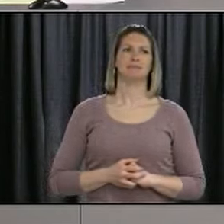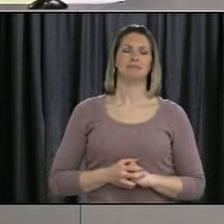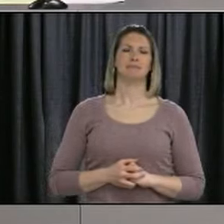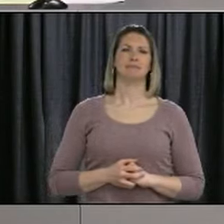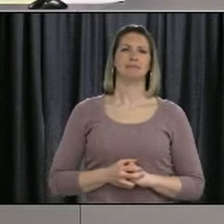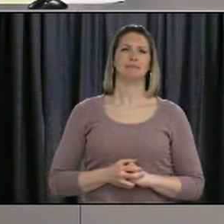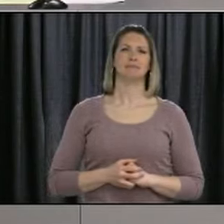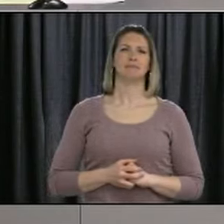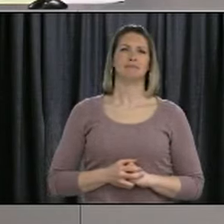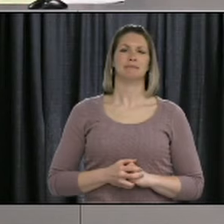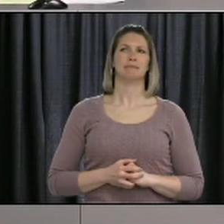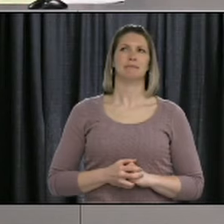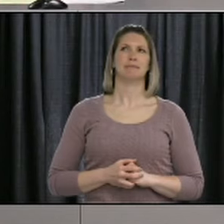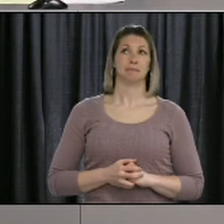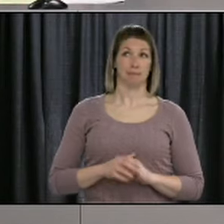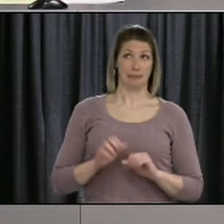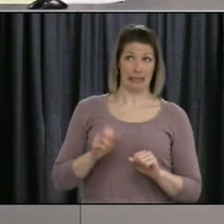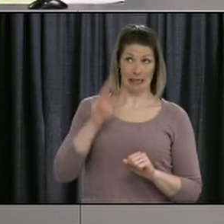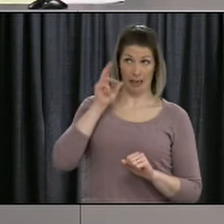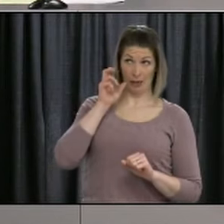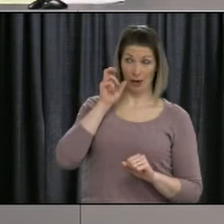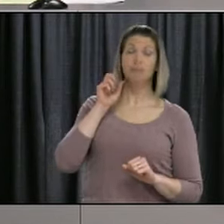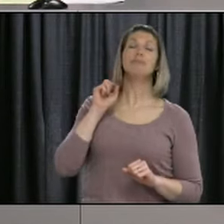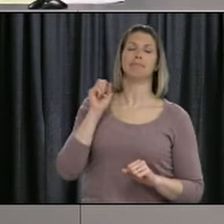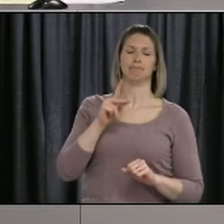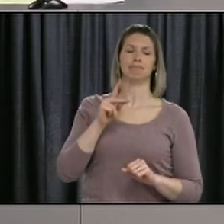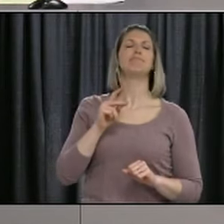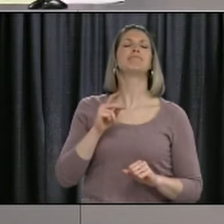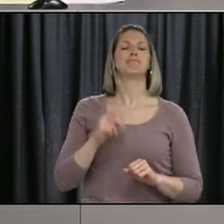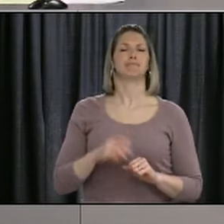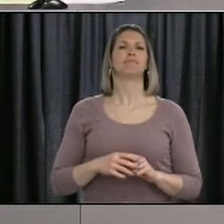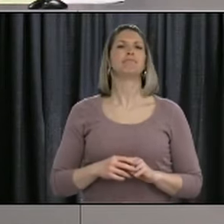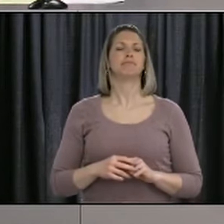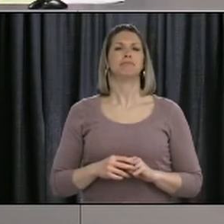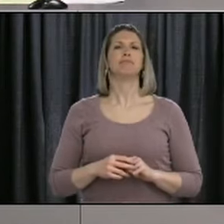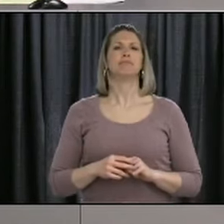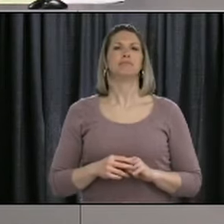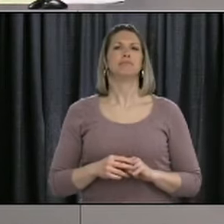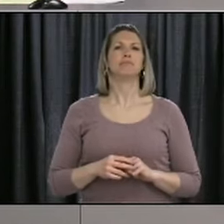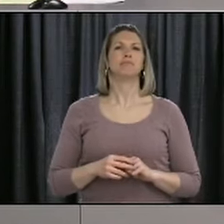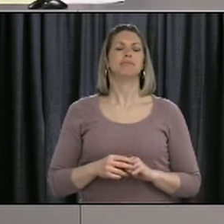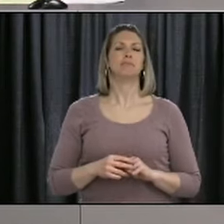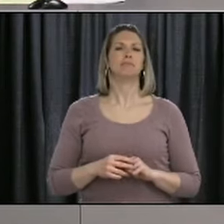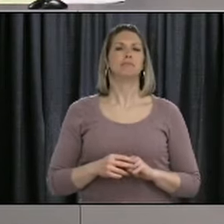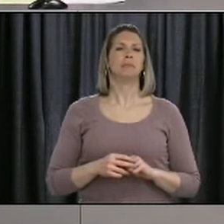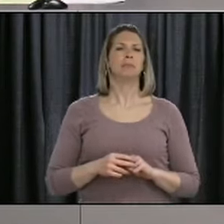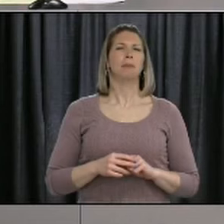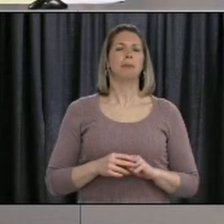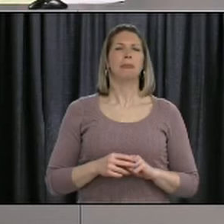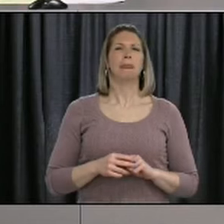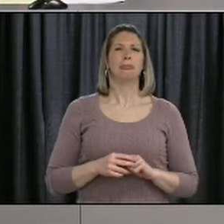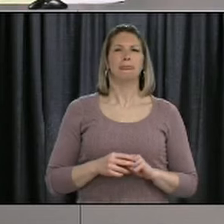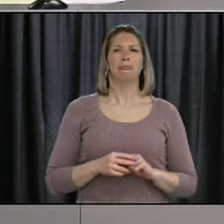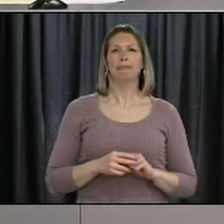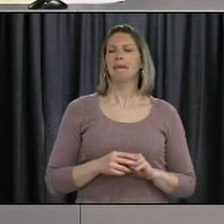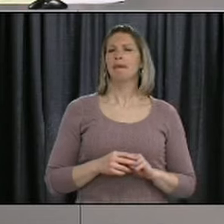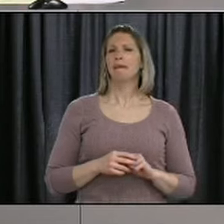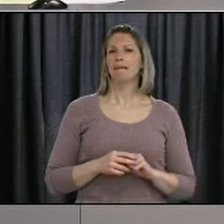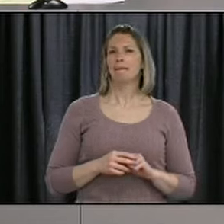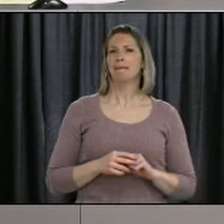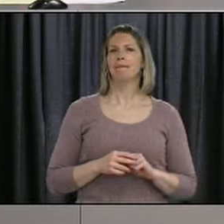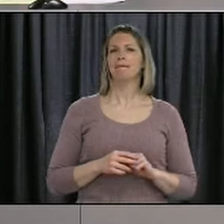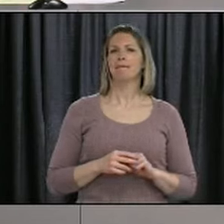Am I on? Yes, you are. Oh, perfect. So I was just wondering if we could get a little bit more information about the